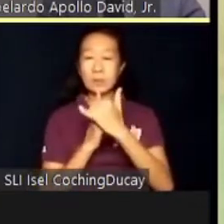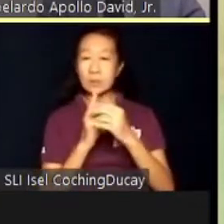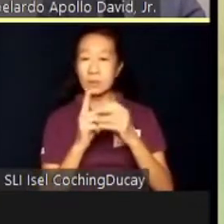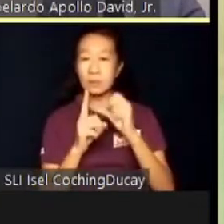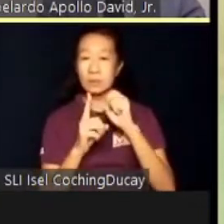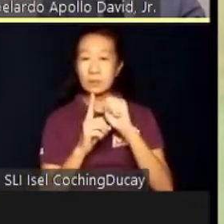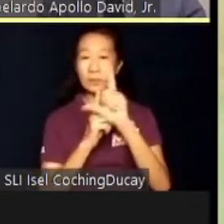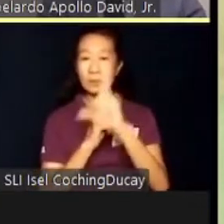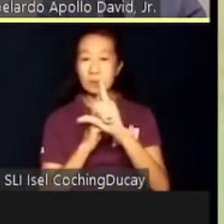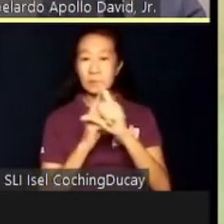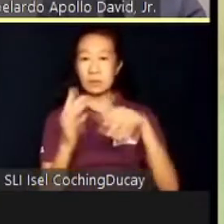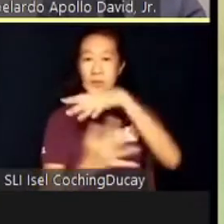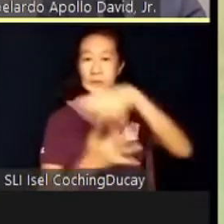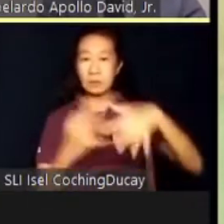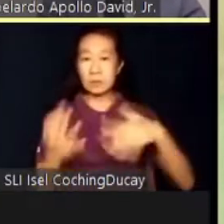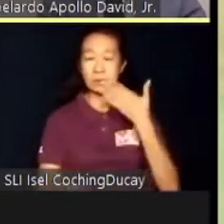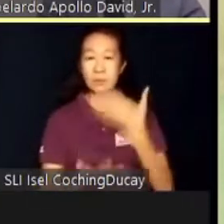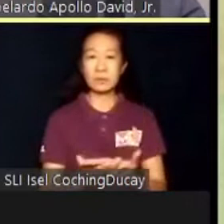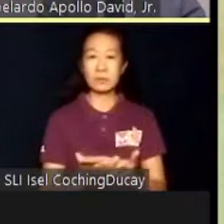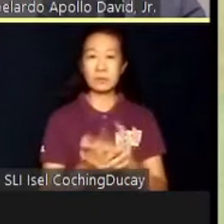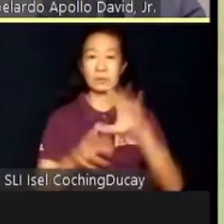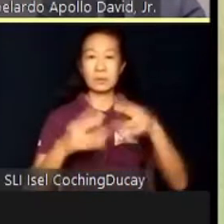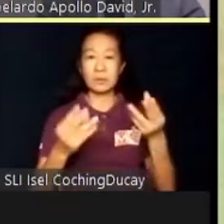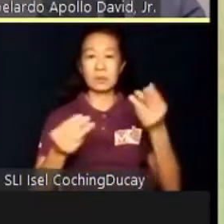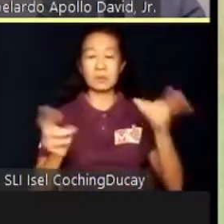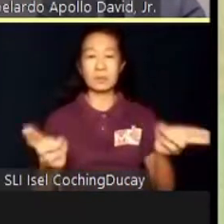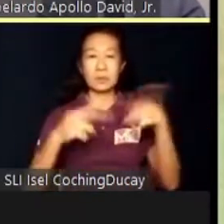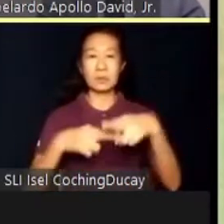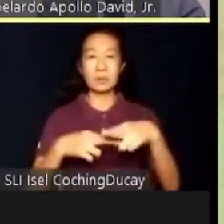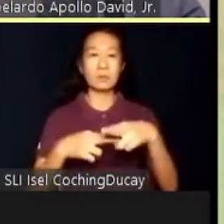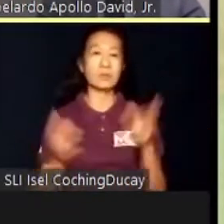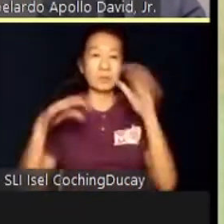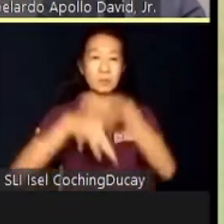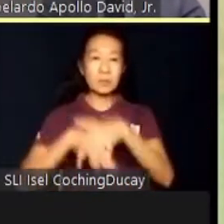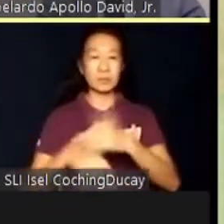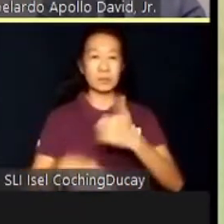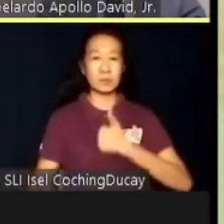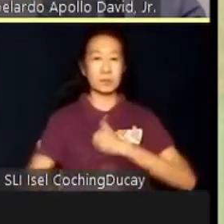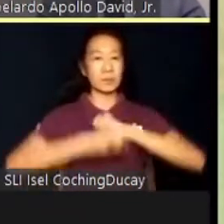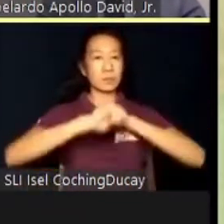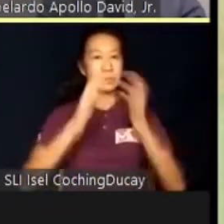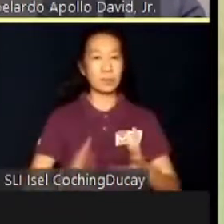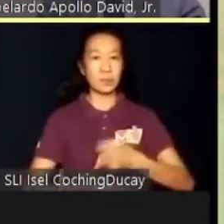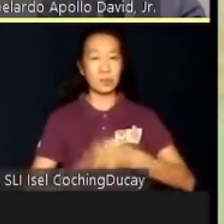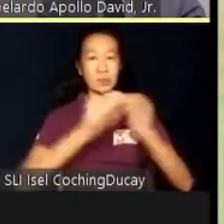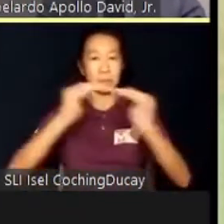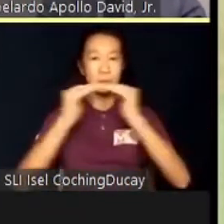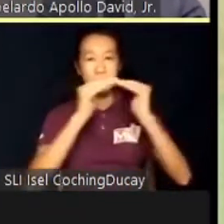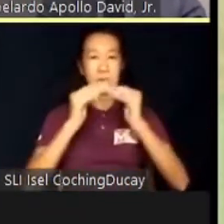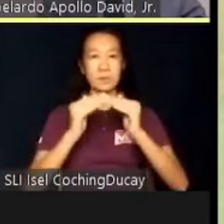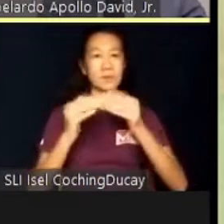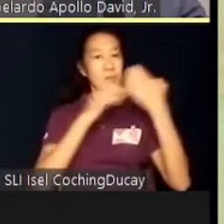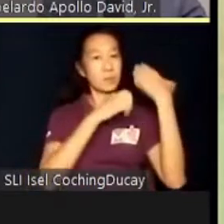good classroom behaviors, self-advocacy, and that help families balance their expectations